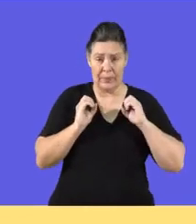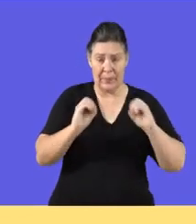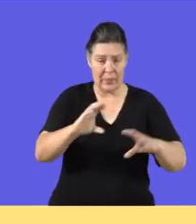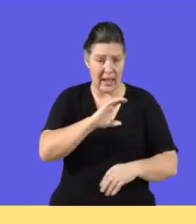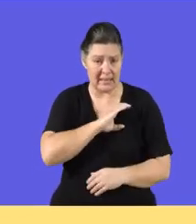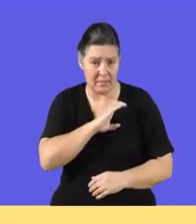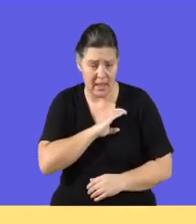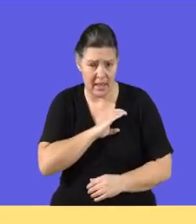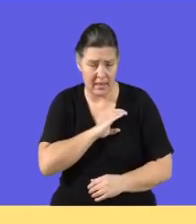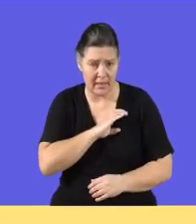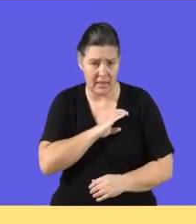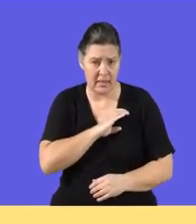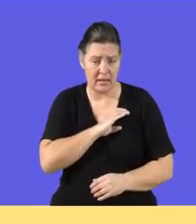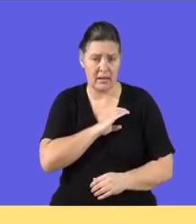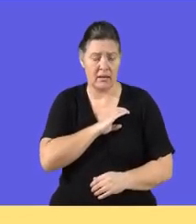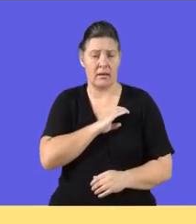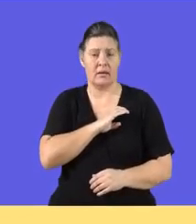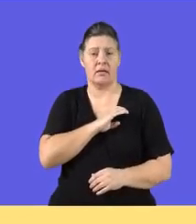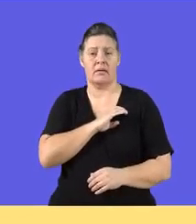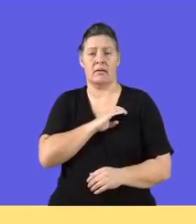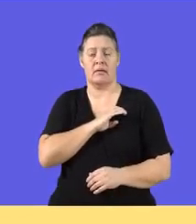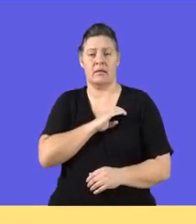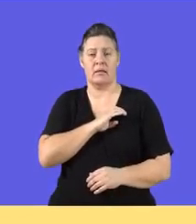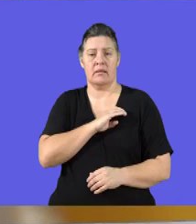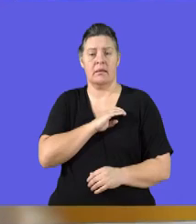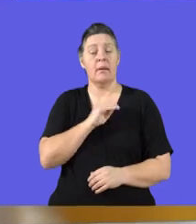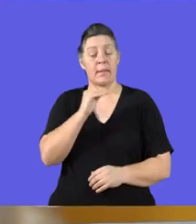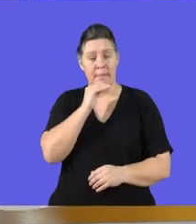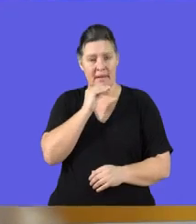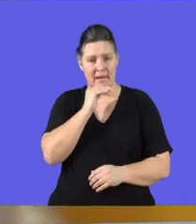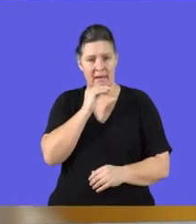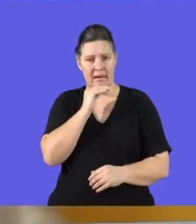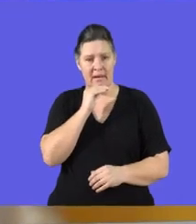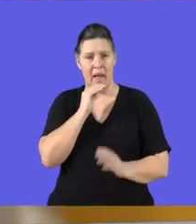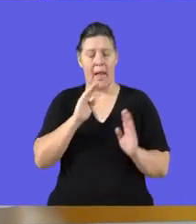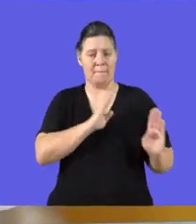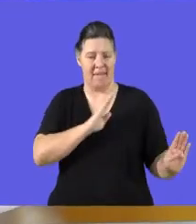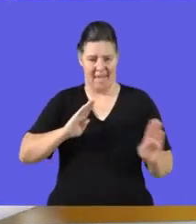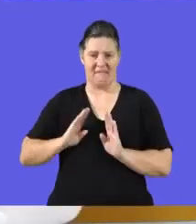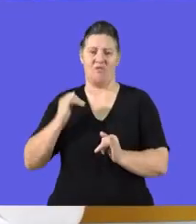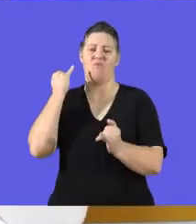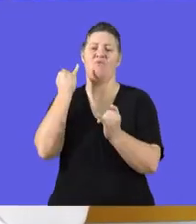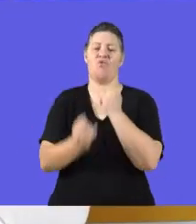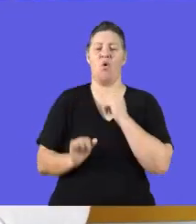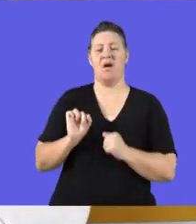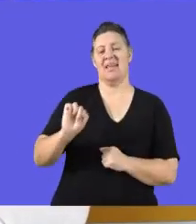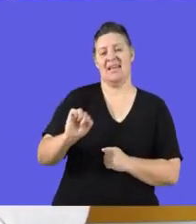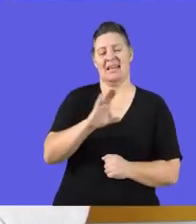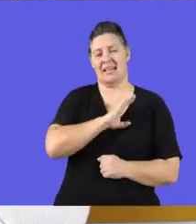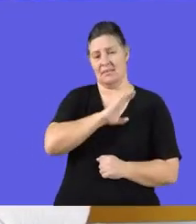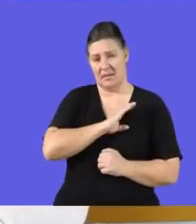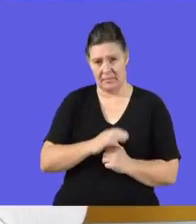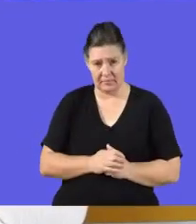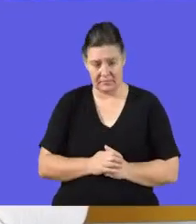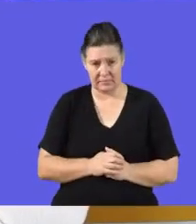being transparent to his customers, he will be acting in a wrong way towards his